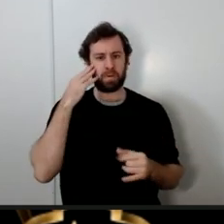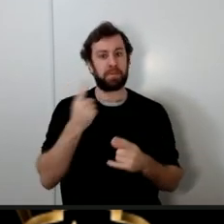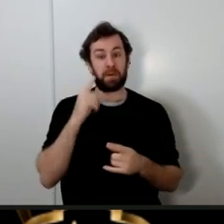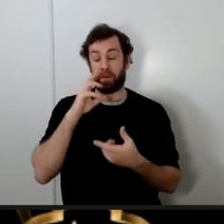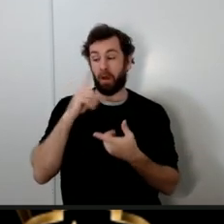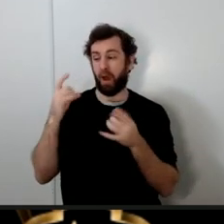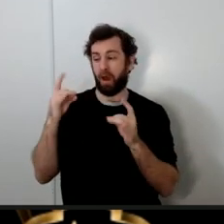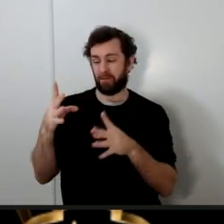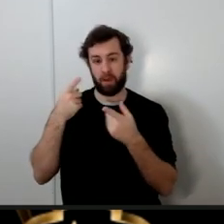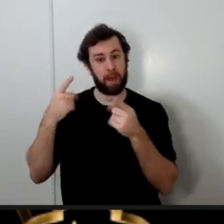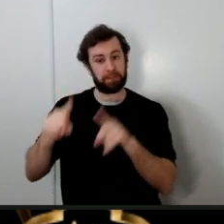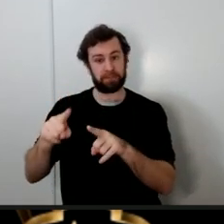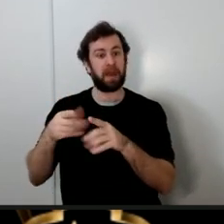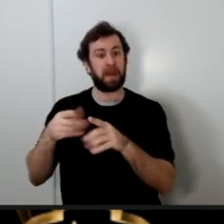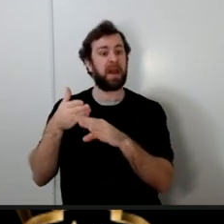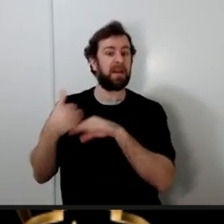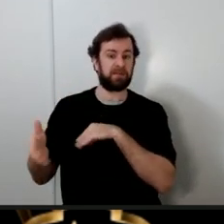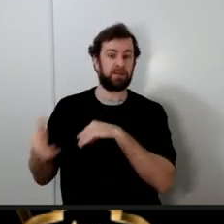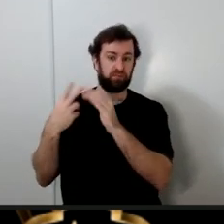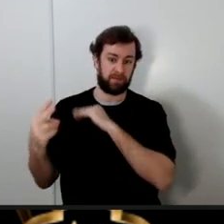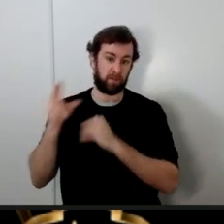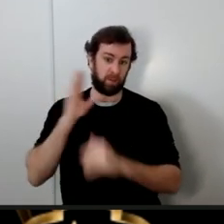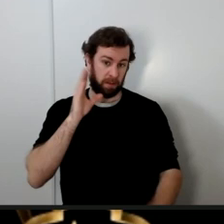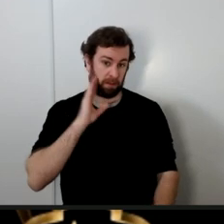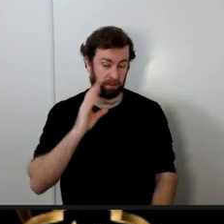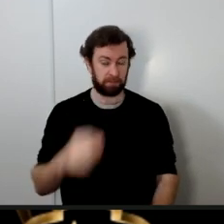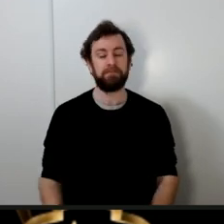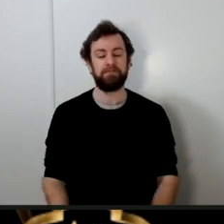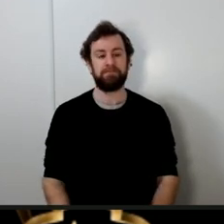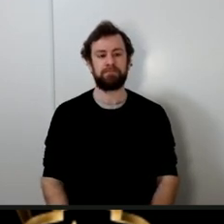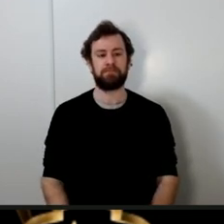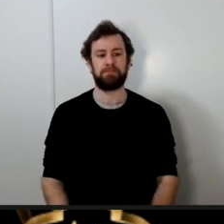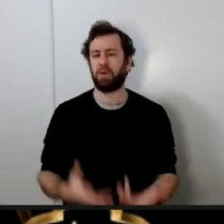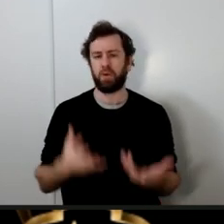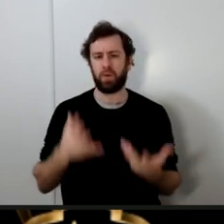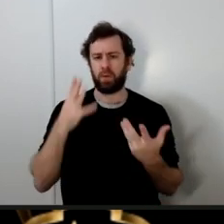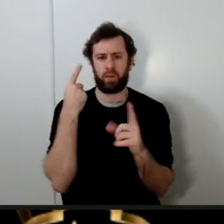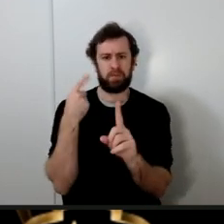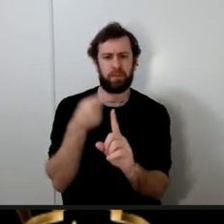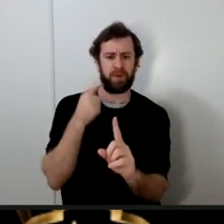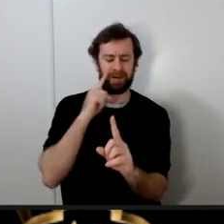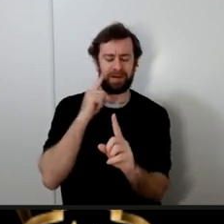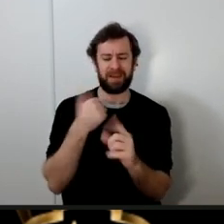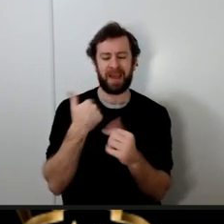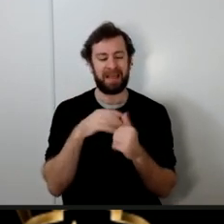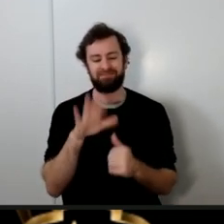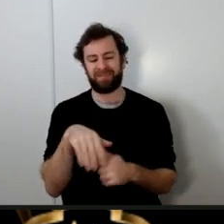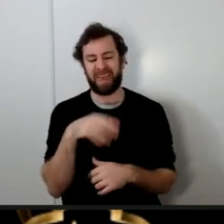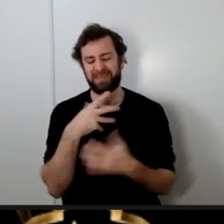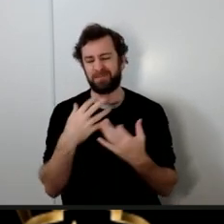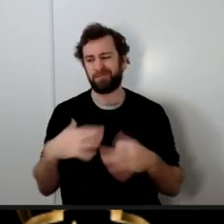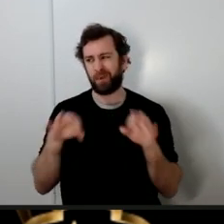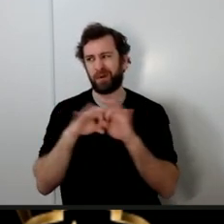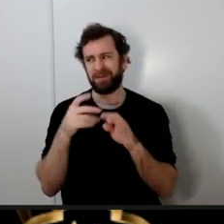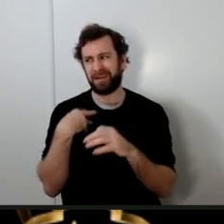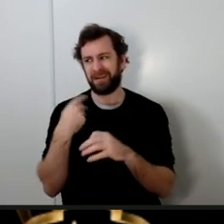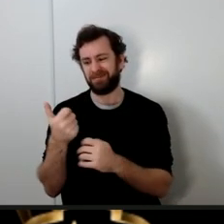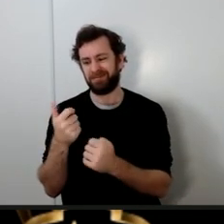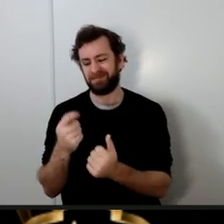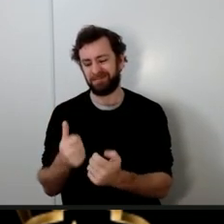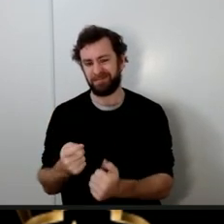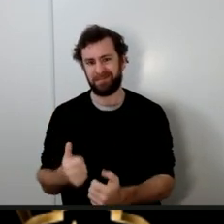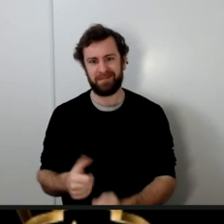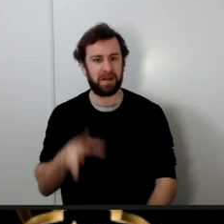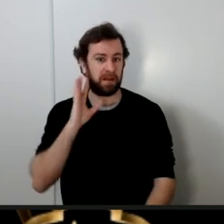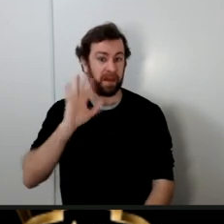discuss that what justifies censoring historical details when the Quran encourages us to examine